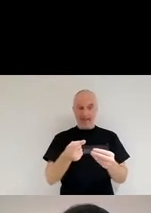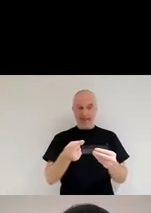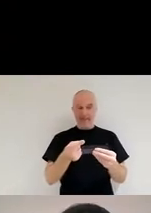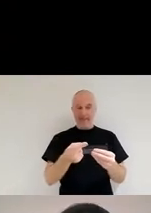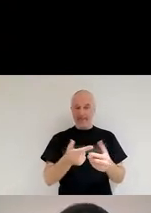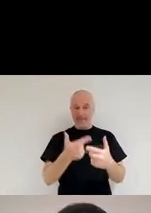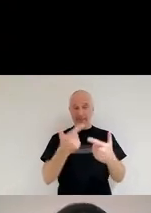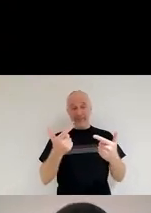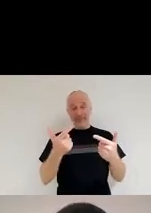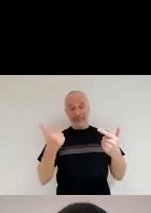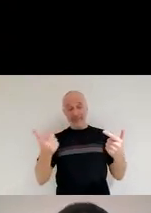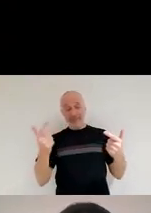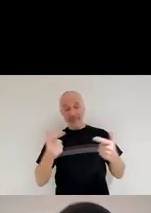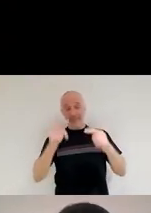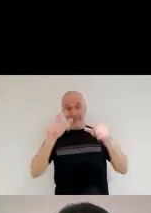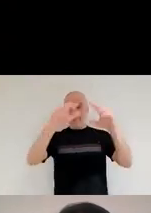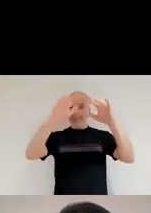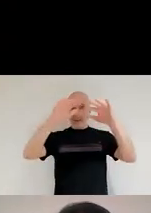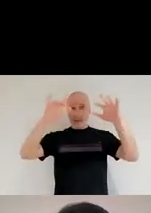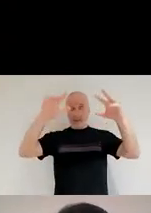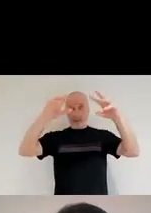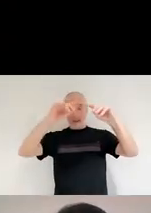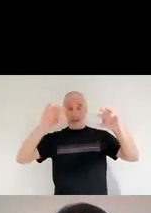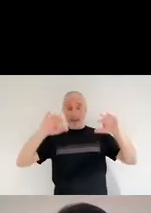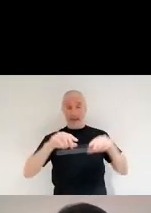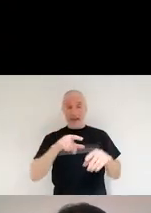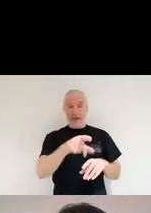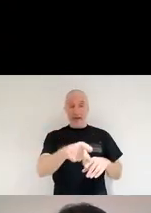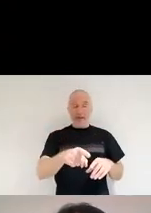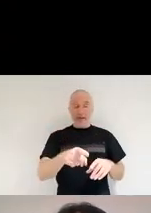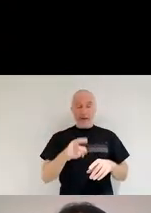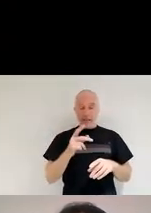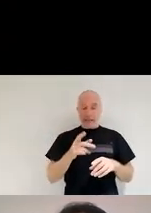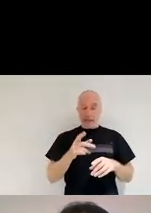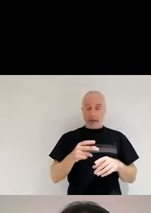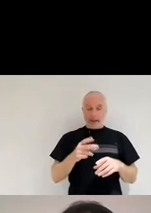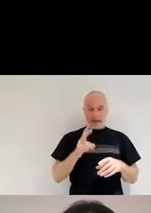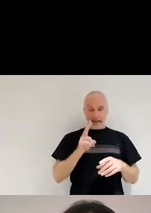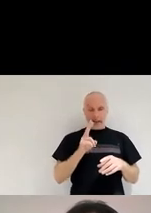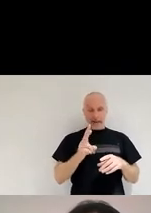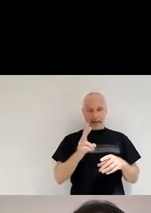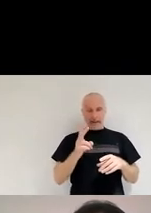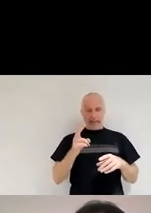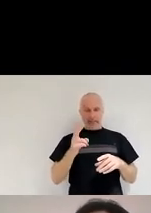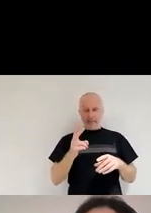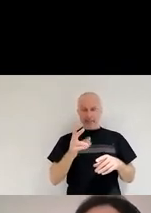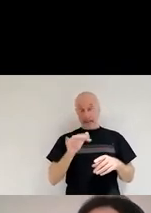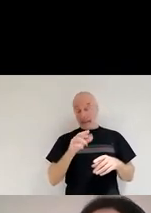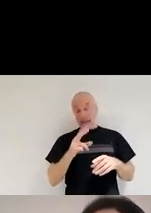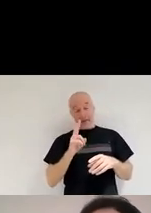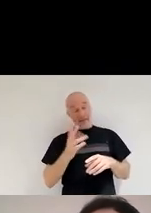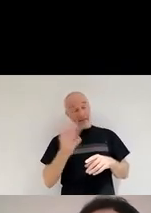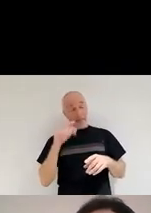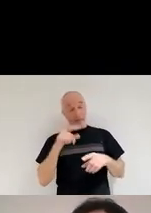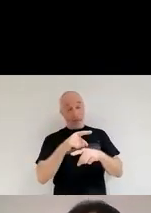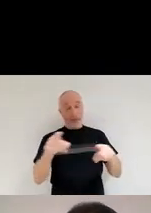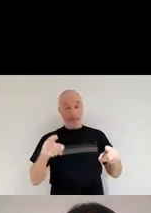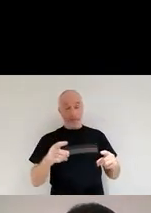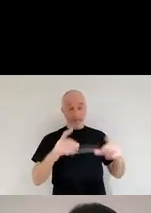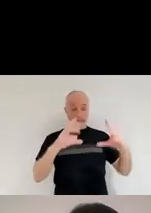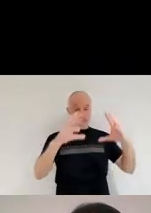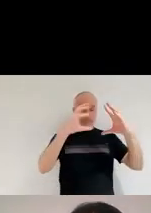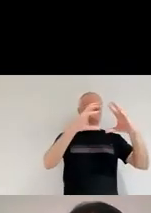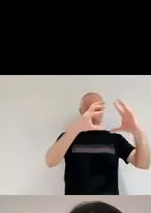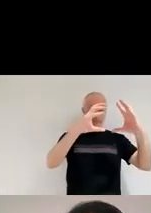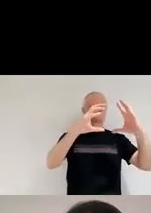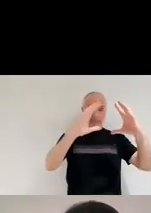astronomy talks in the past, you've seen some sort of some shape of this plot before. So we think that the whole universe is